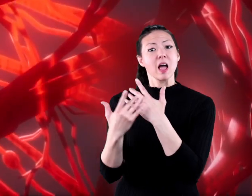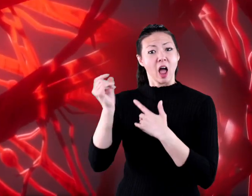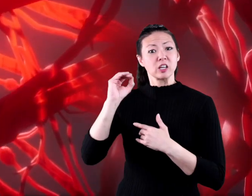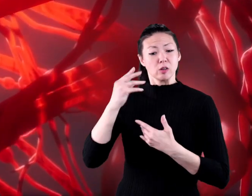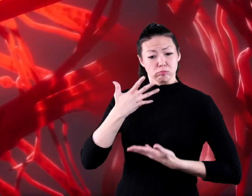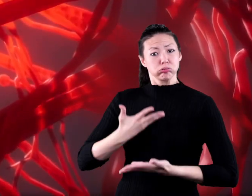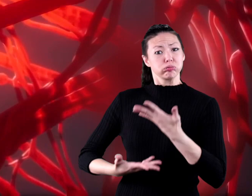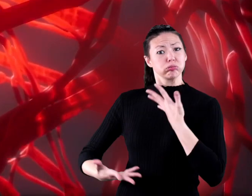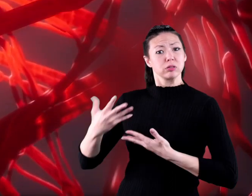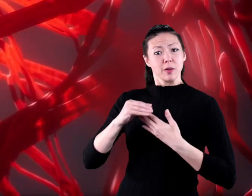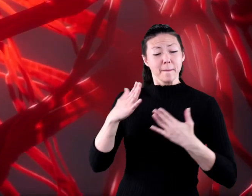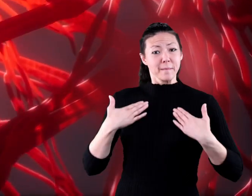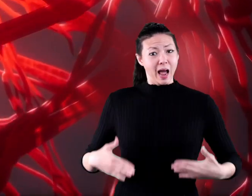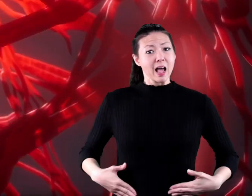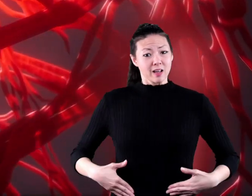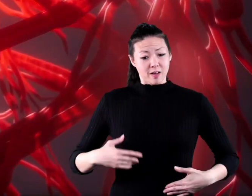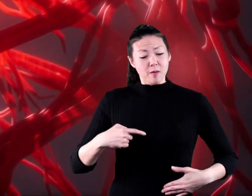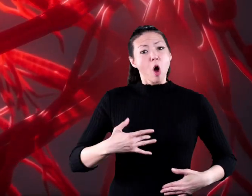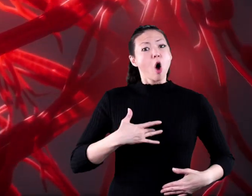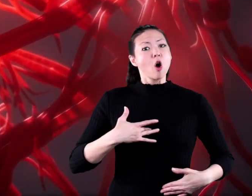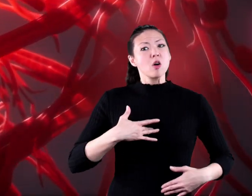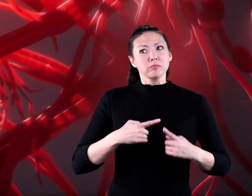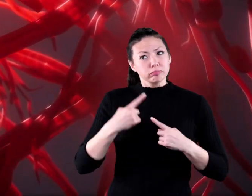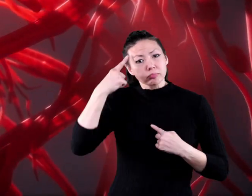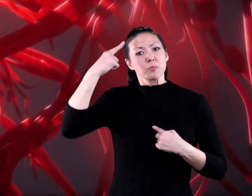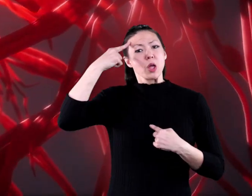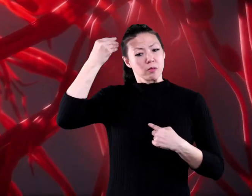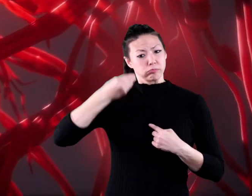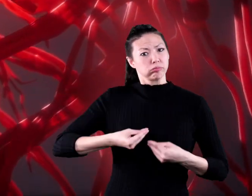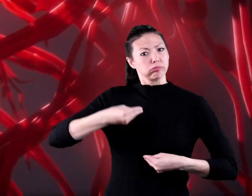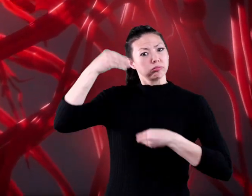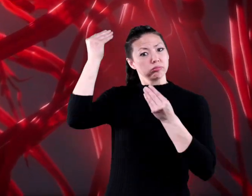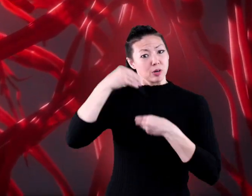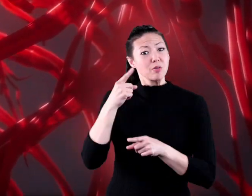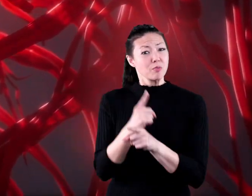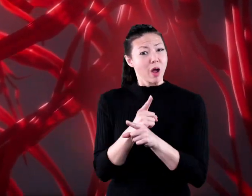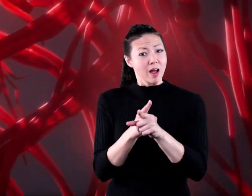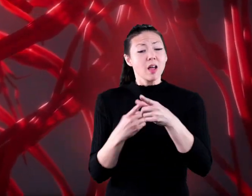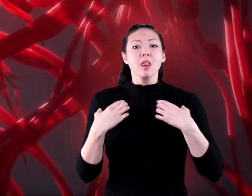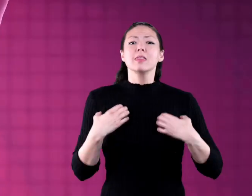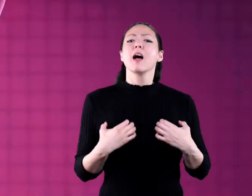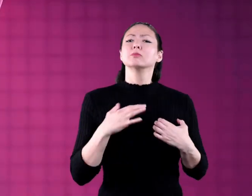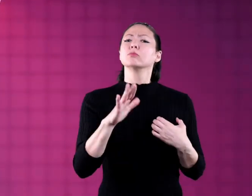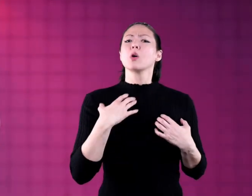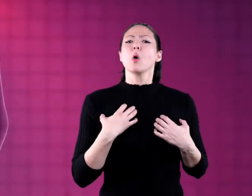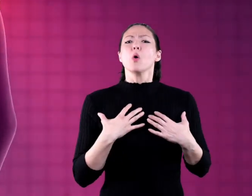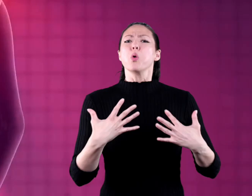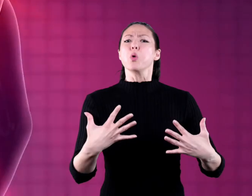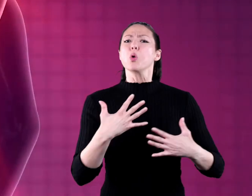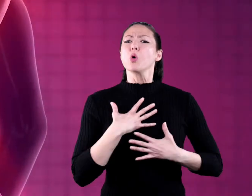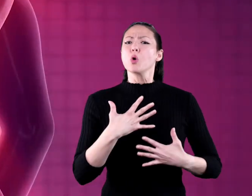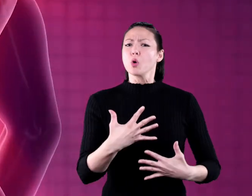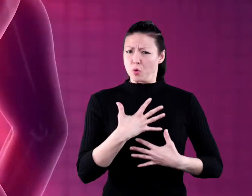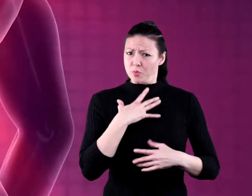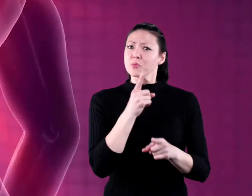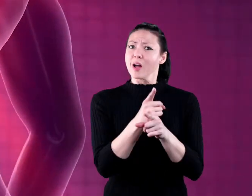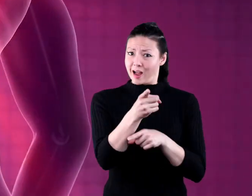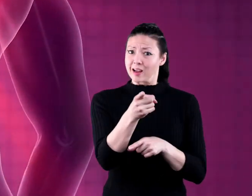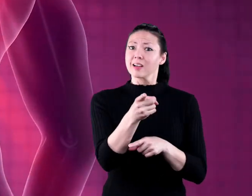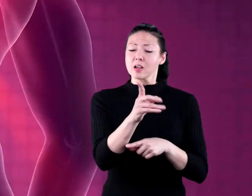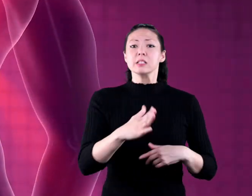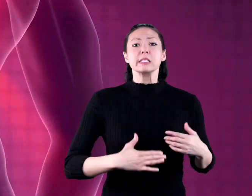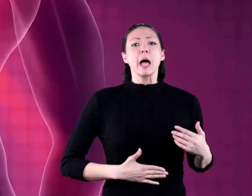Your blood carries oxygen around your body, from your heart to your brain. Your lungs breathe air in and out.